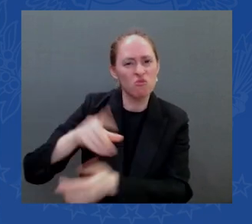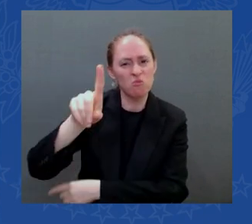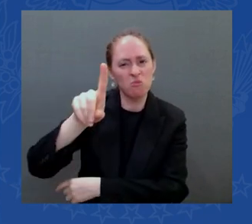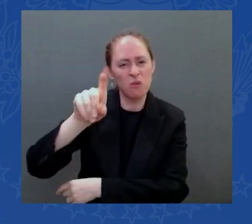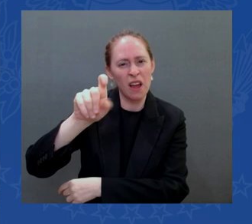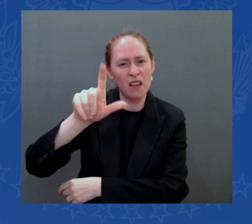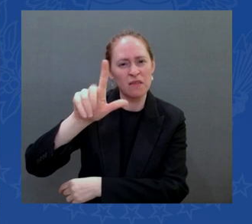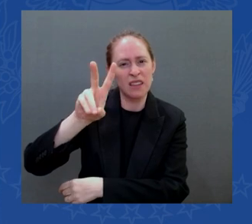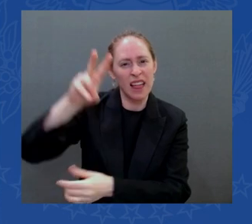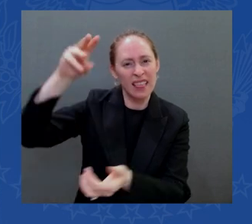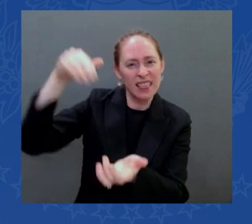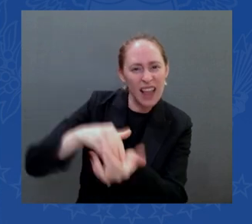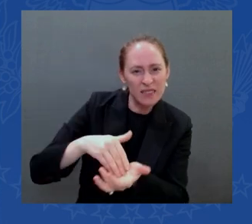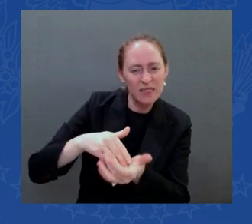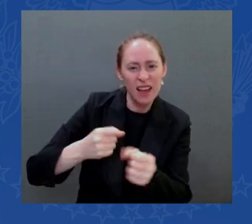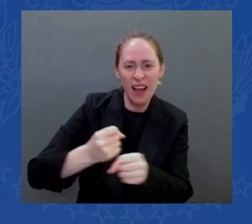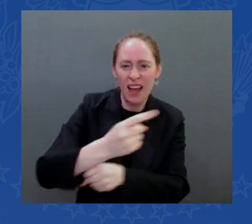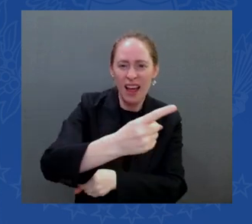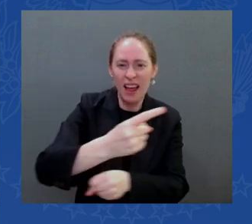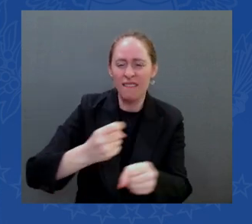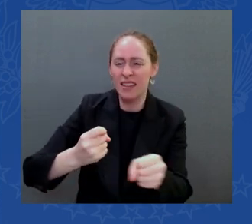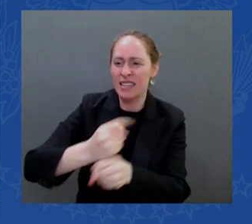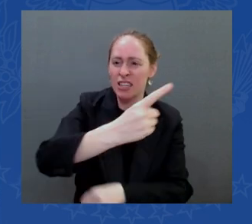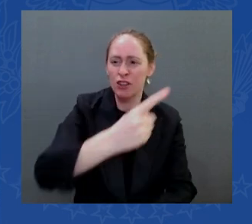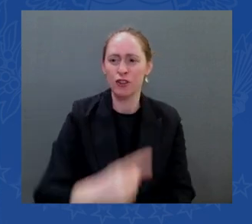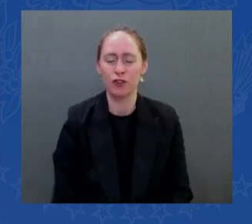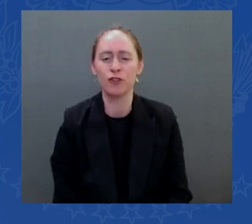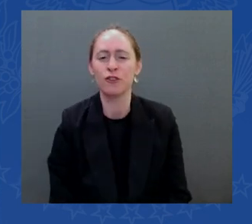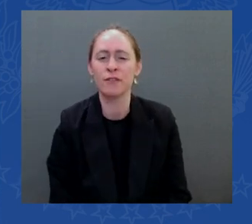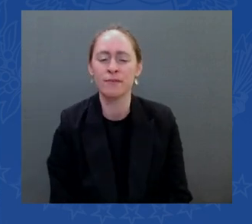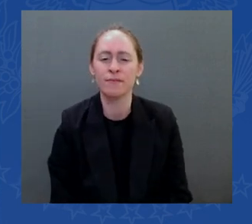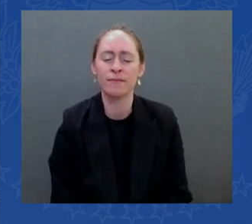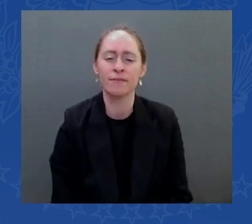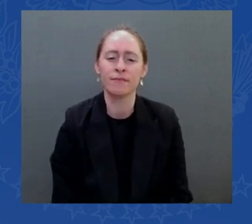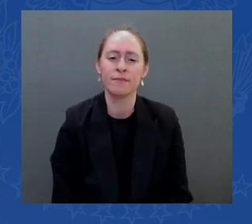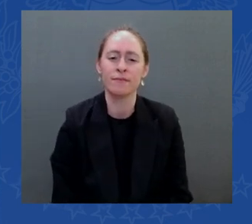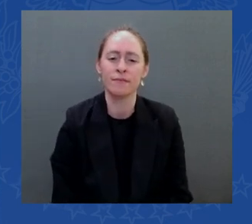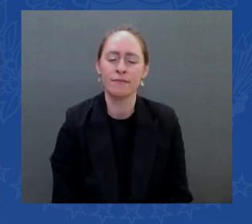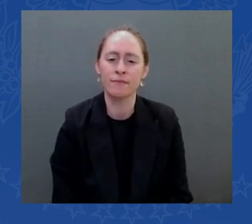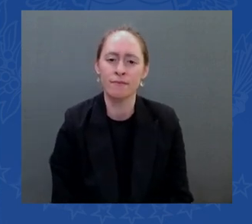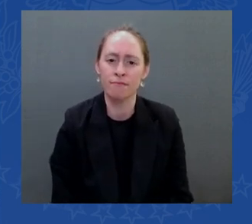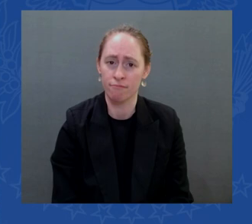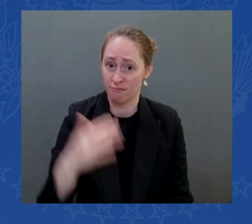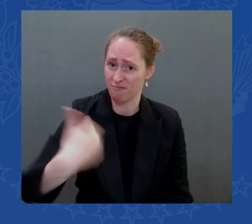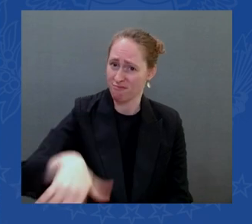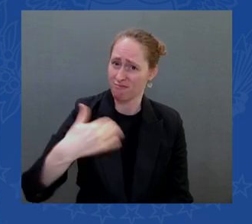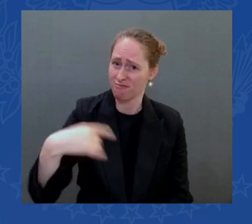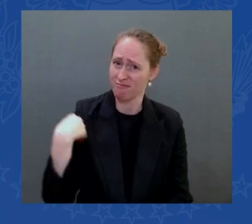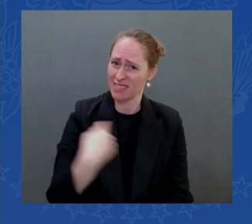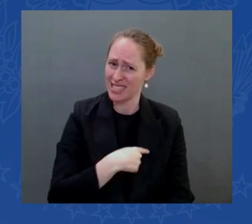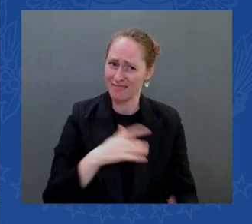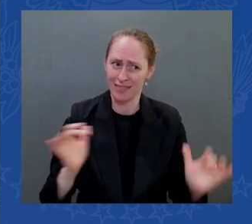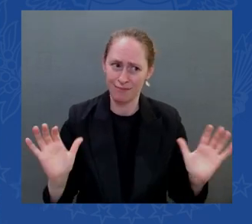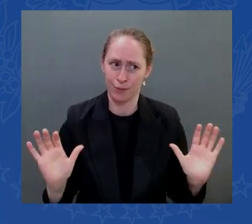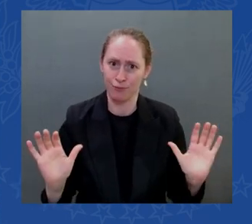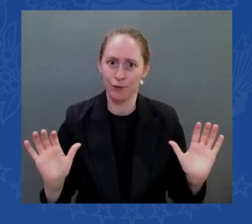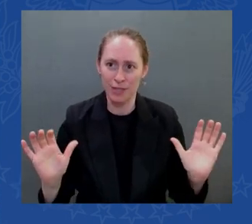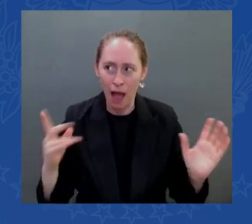are changing and the second big reason for inflation is vladimir putin not a joke